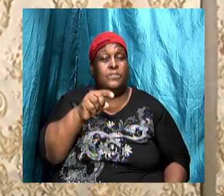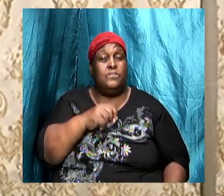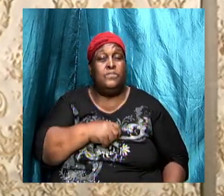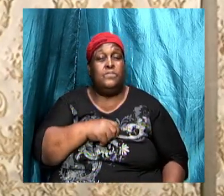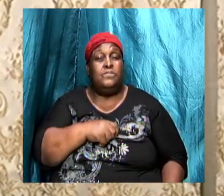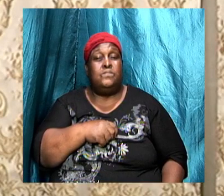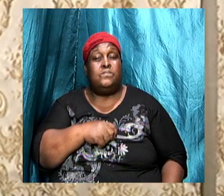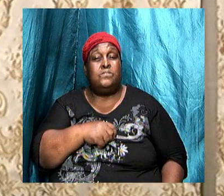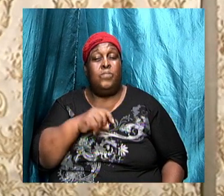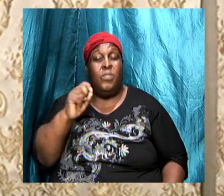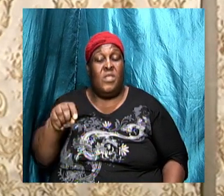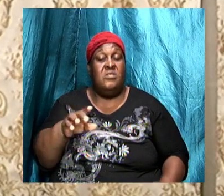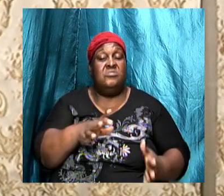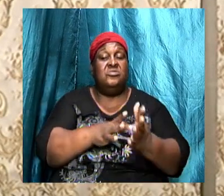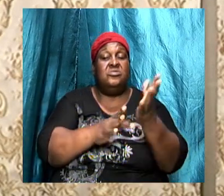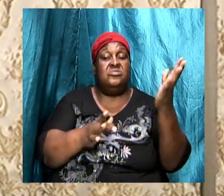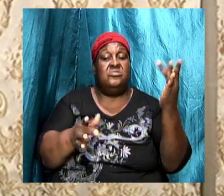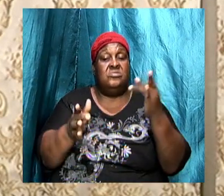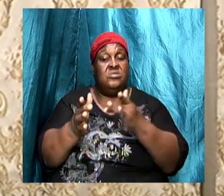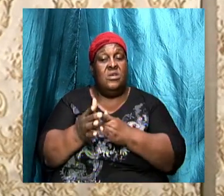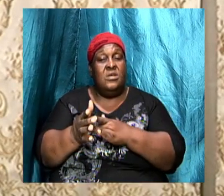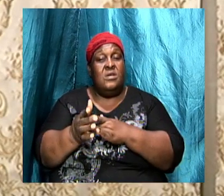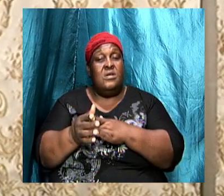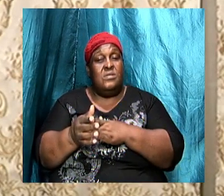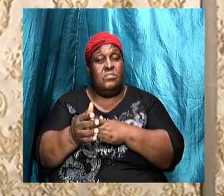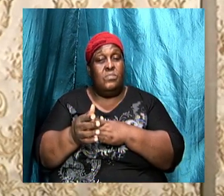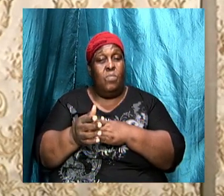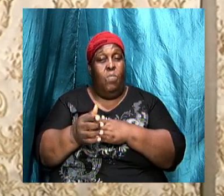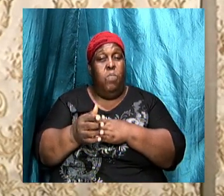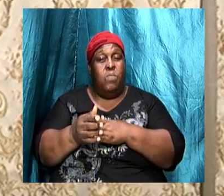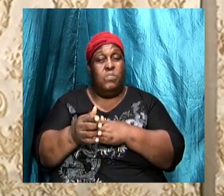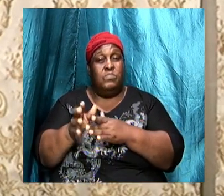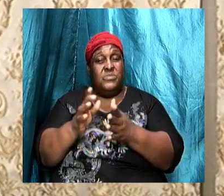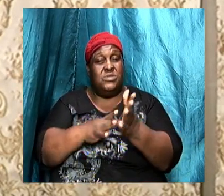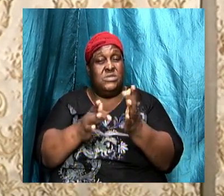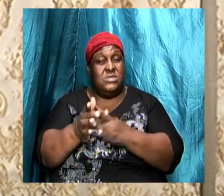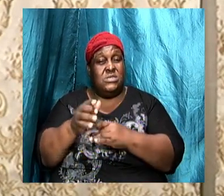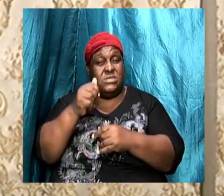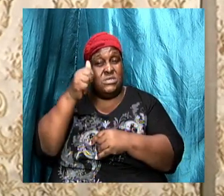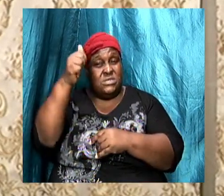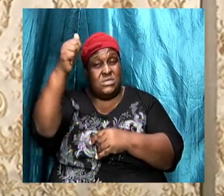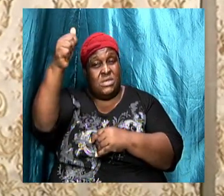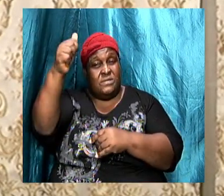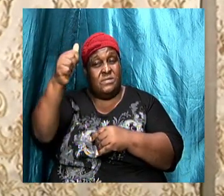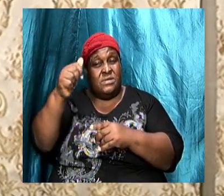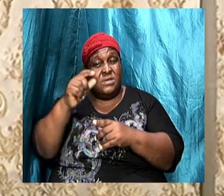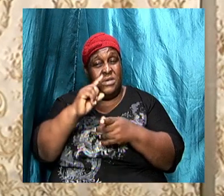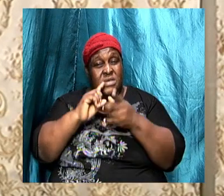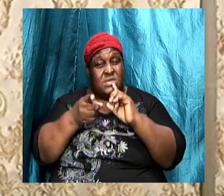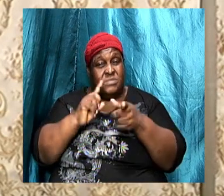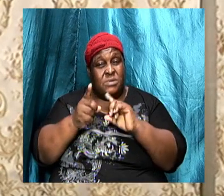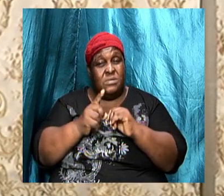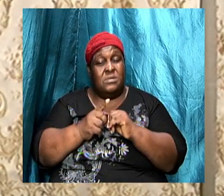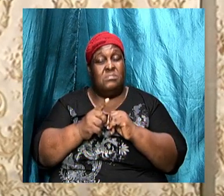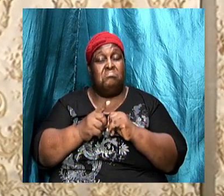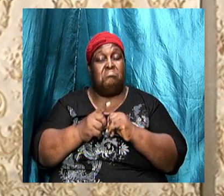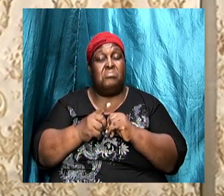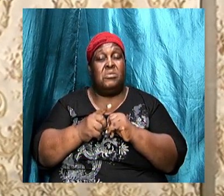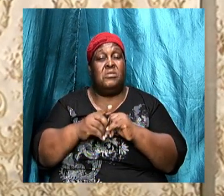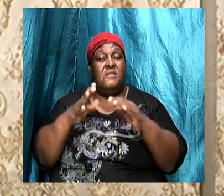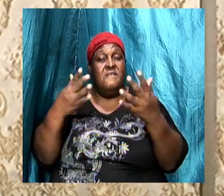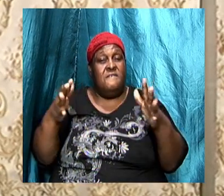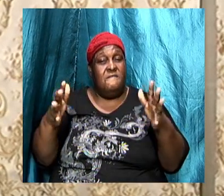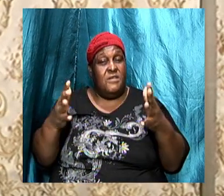and this is Jesus himself speaking I'm going to be closing now but I